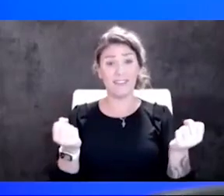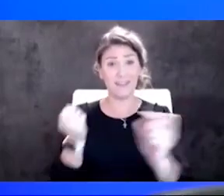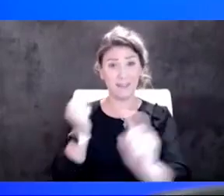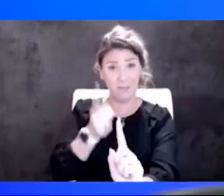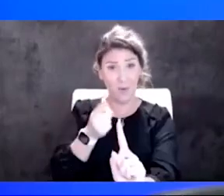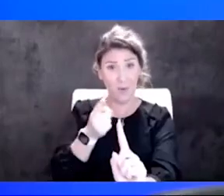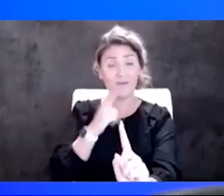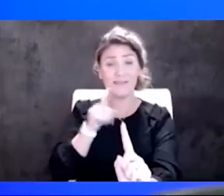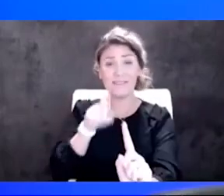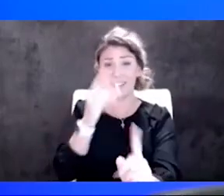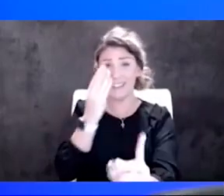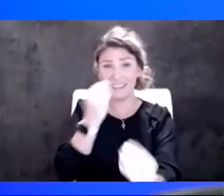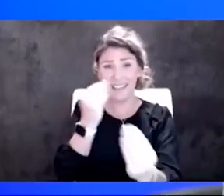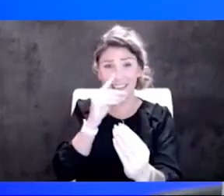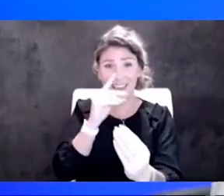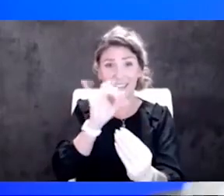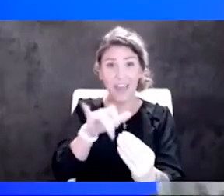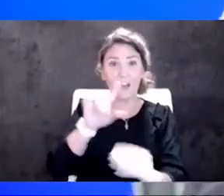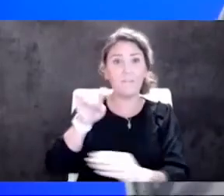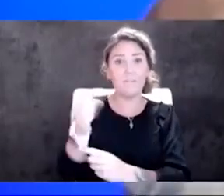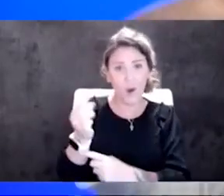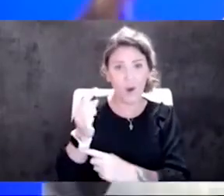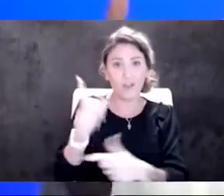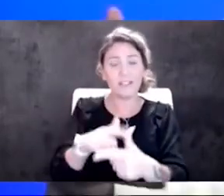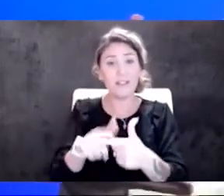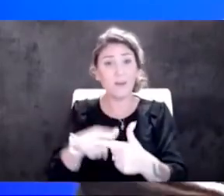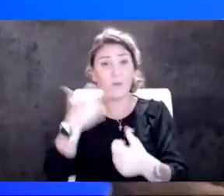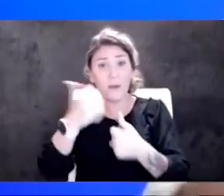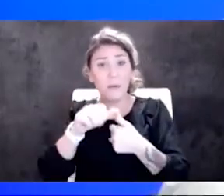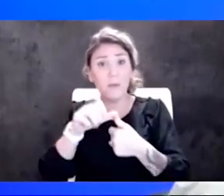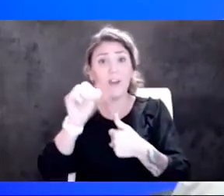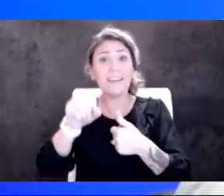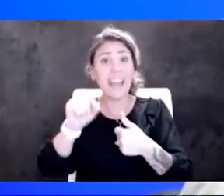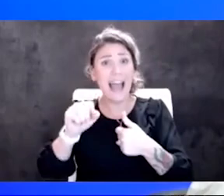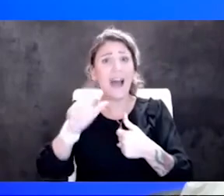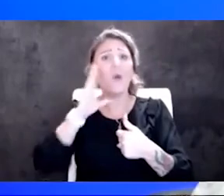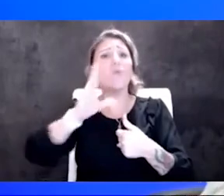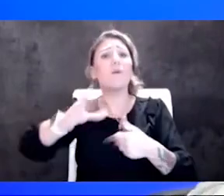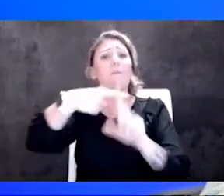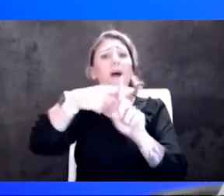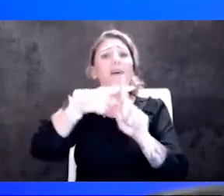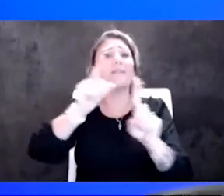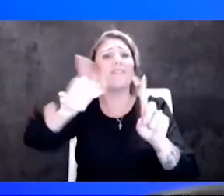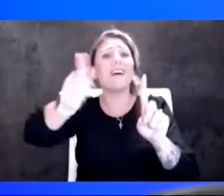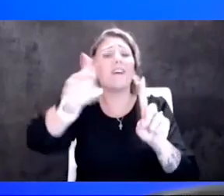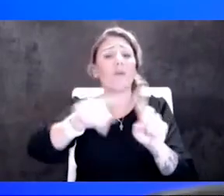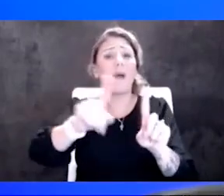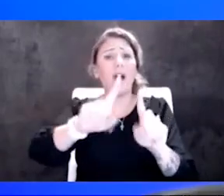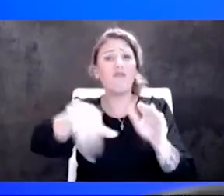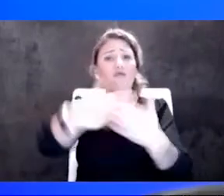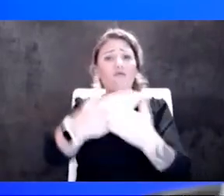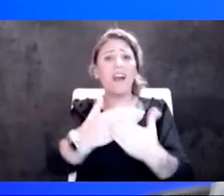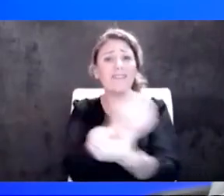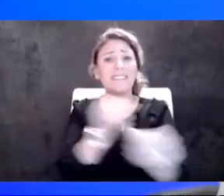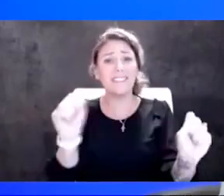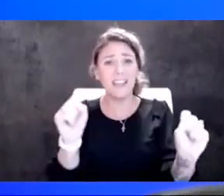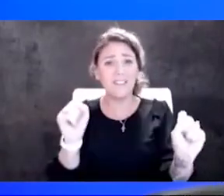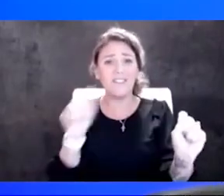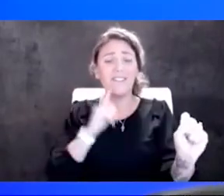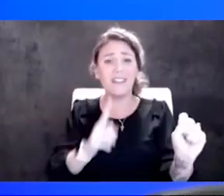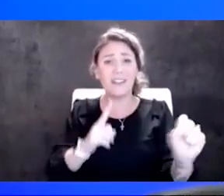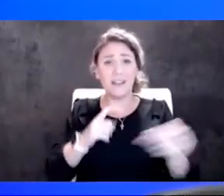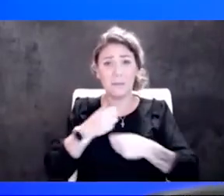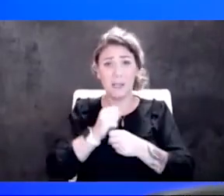about that first. And then remember, yeah, there is a light at the end of the tunnel, but let's make sure we get there in a smart way. That's going to make sure as few